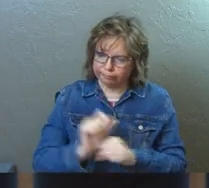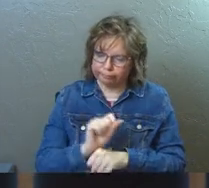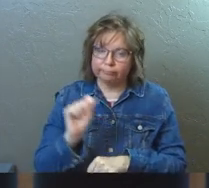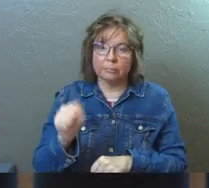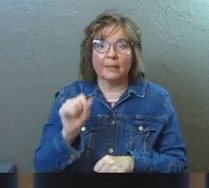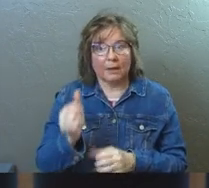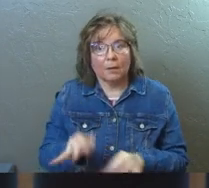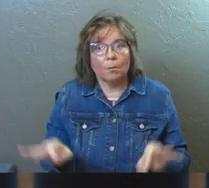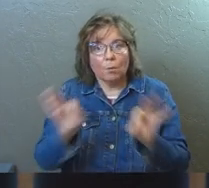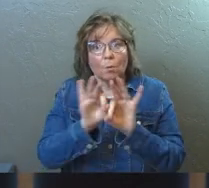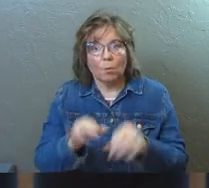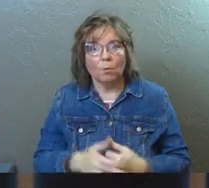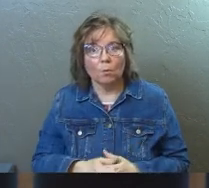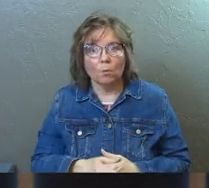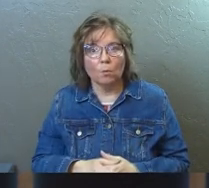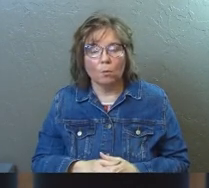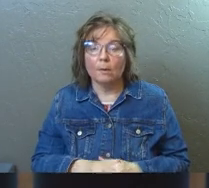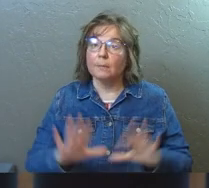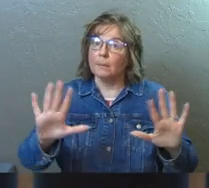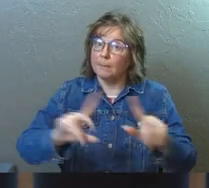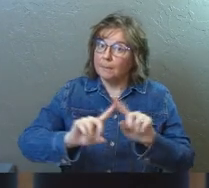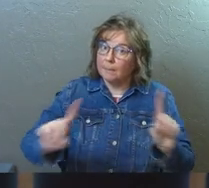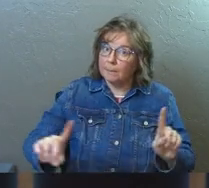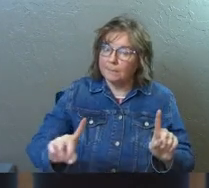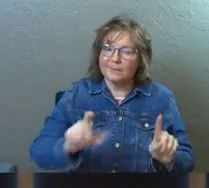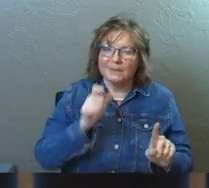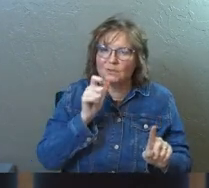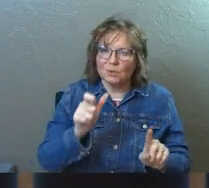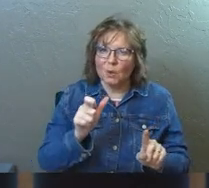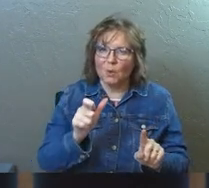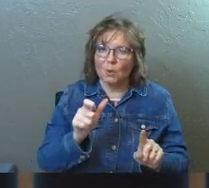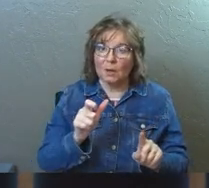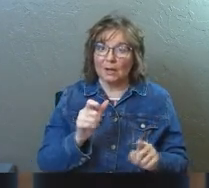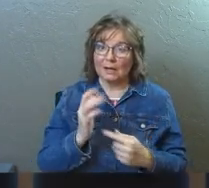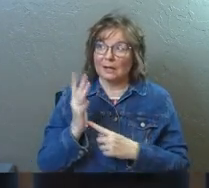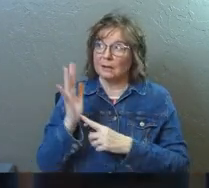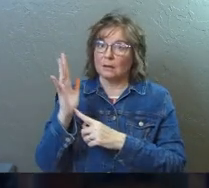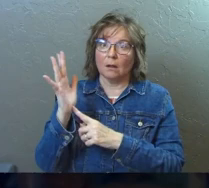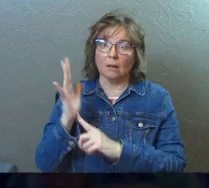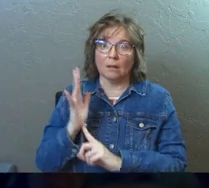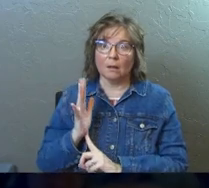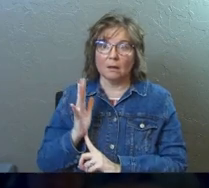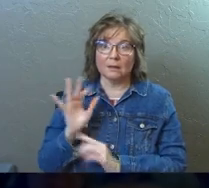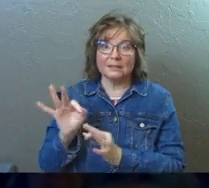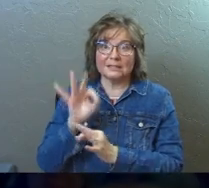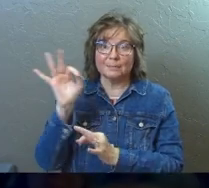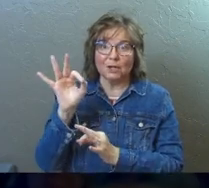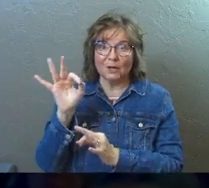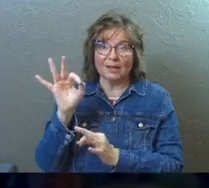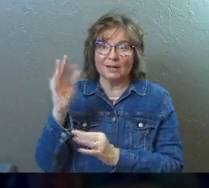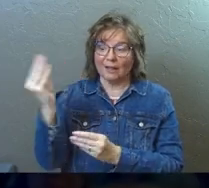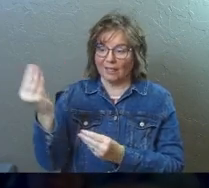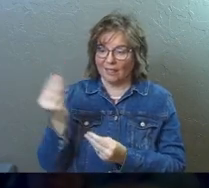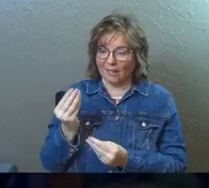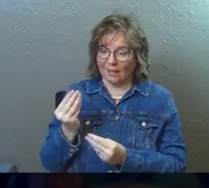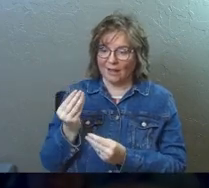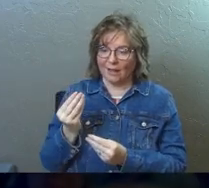Absolutely. That's important. But don't quench the spirit either. See the balance there.